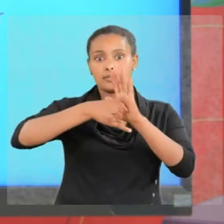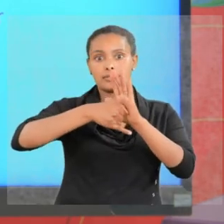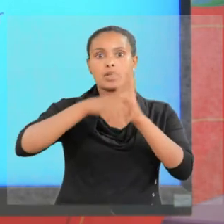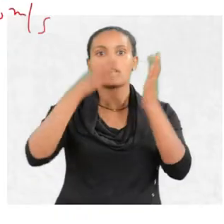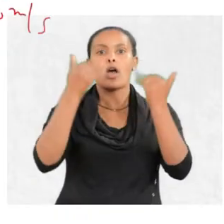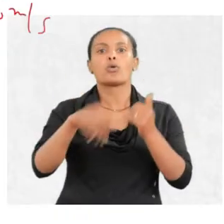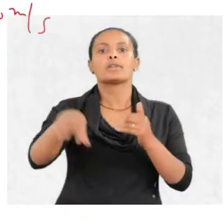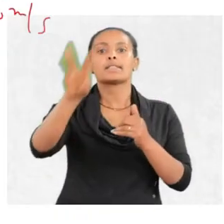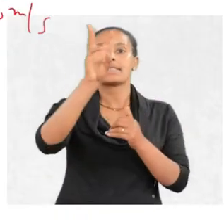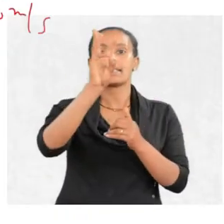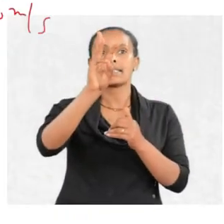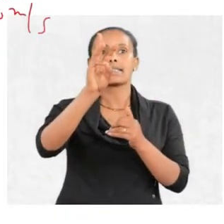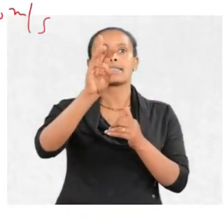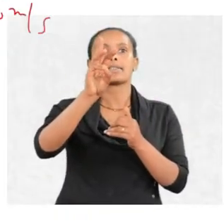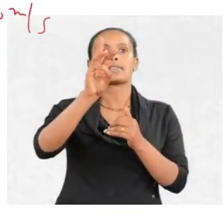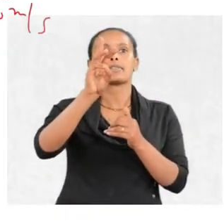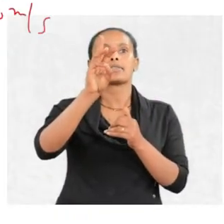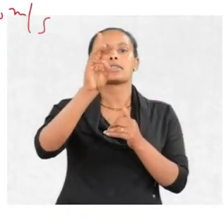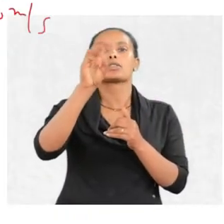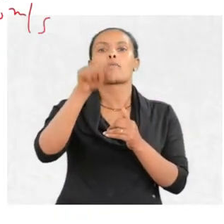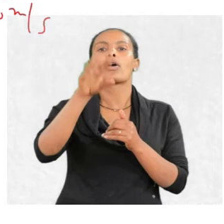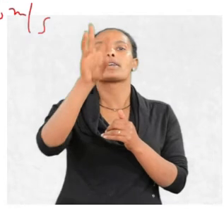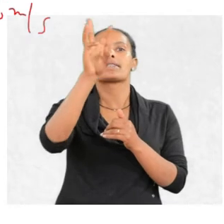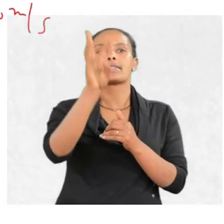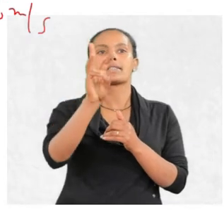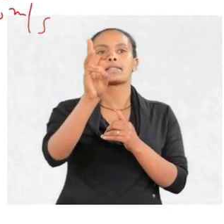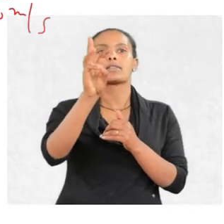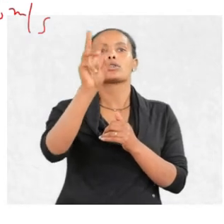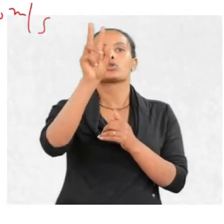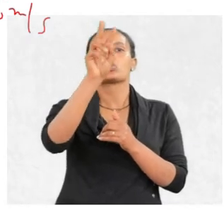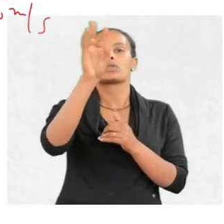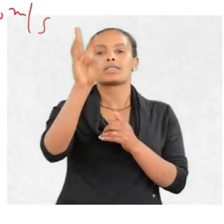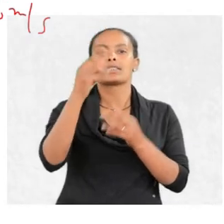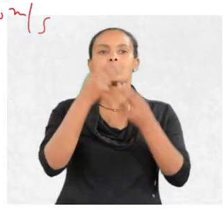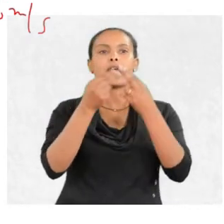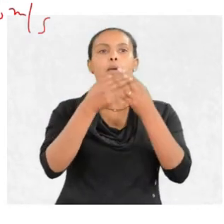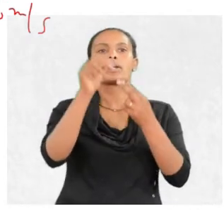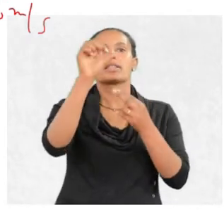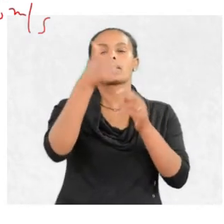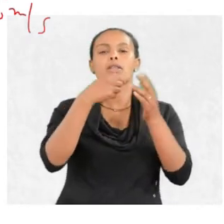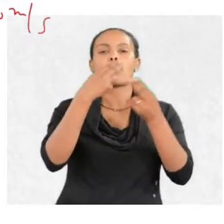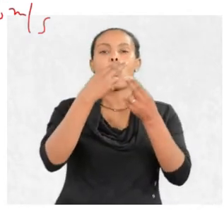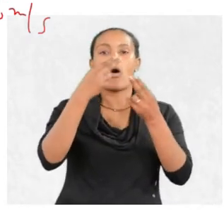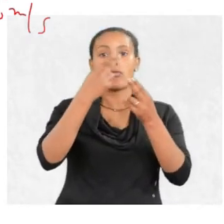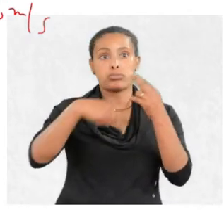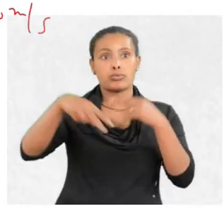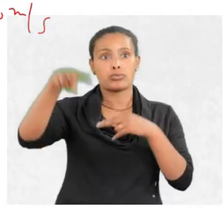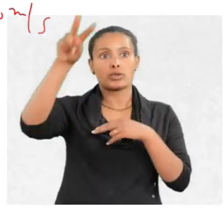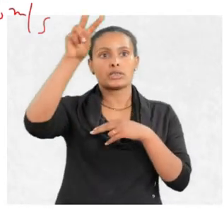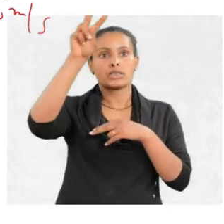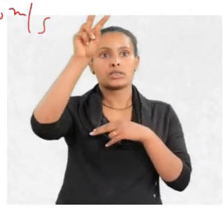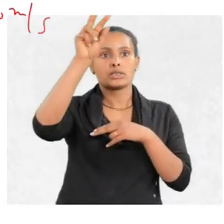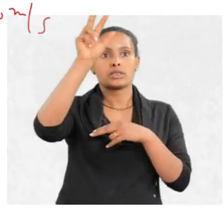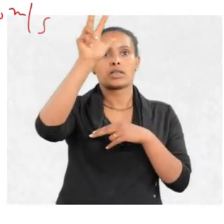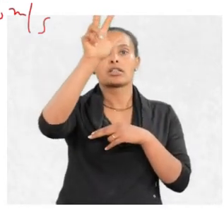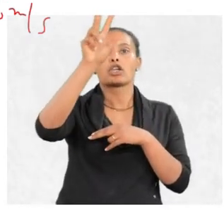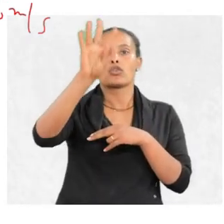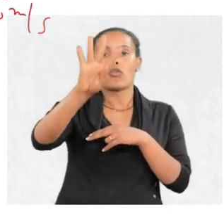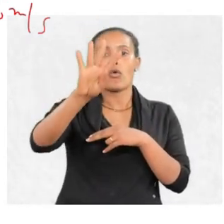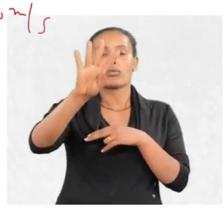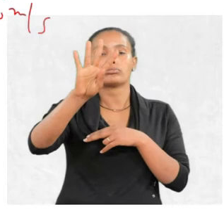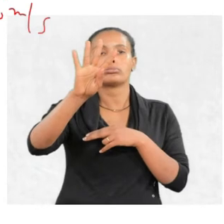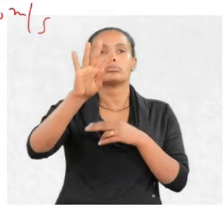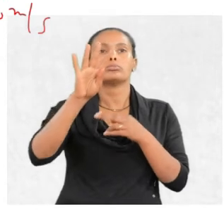6.626 times 10 to the power of minus 34 joule is the same as kilogram,